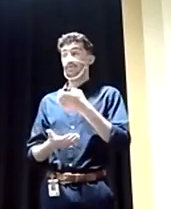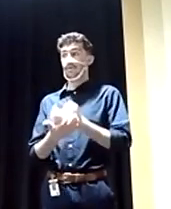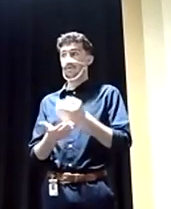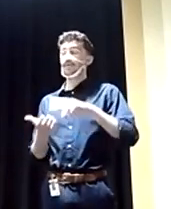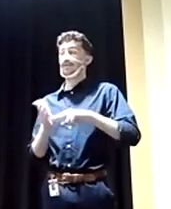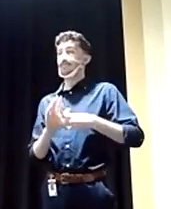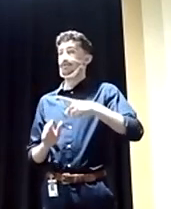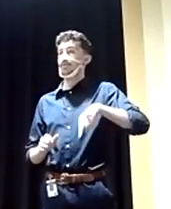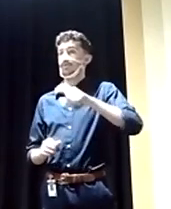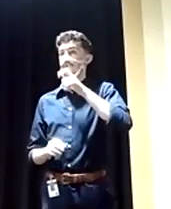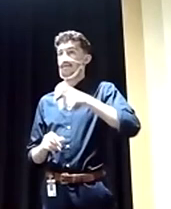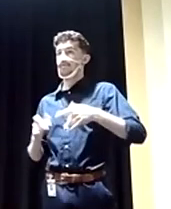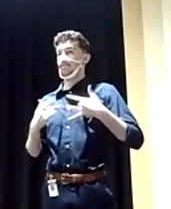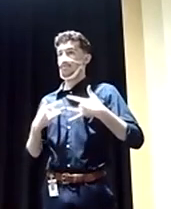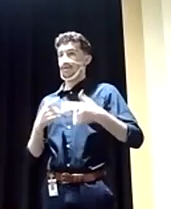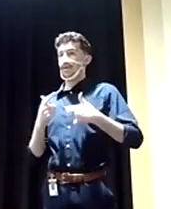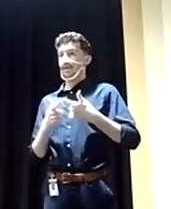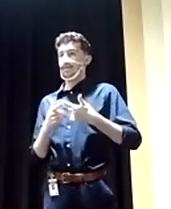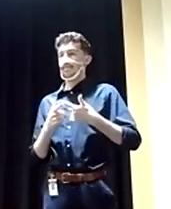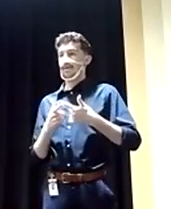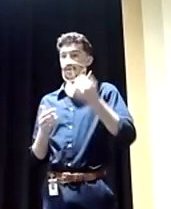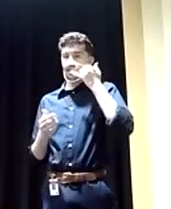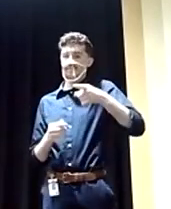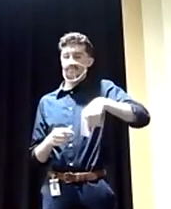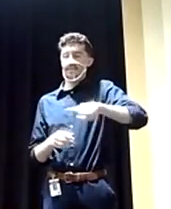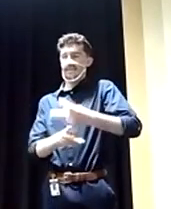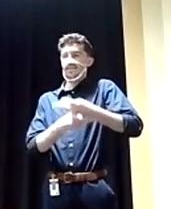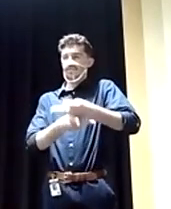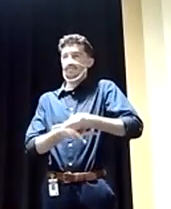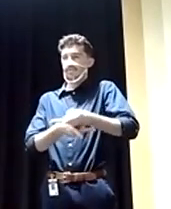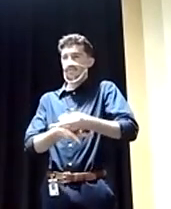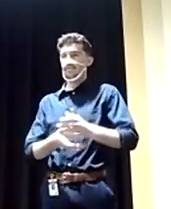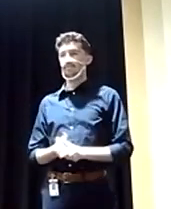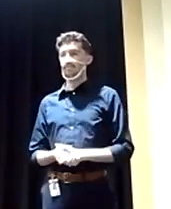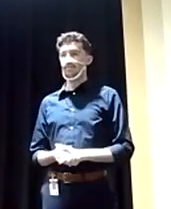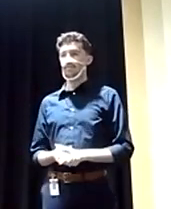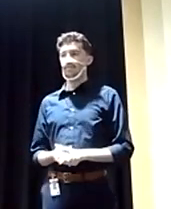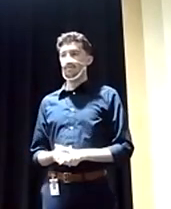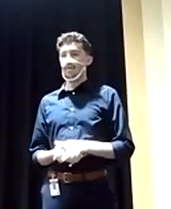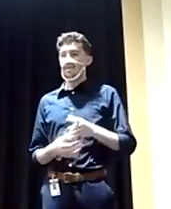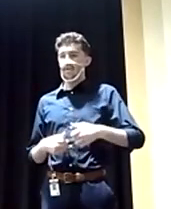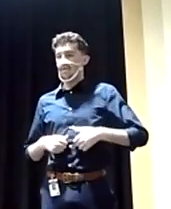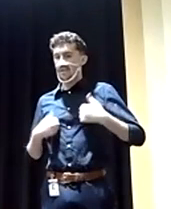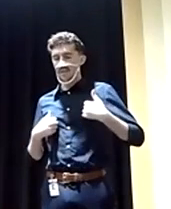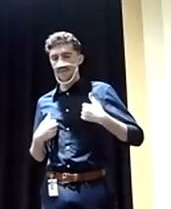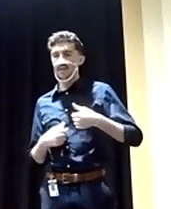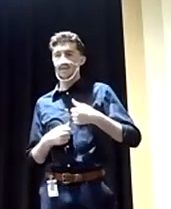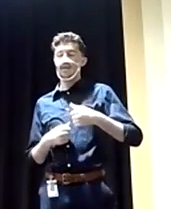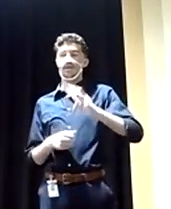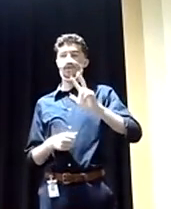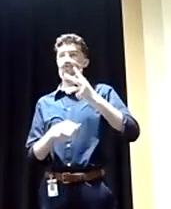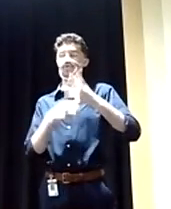we don't have to worry about war because they can take care of themselves. They're in squalor and destitute